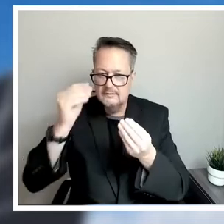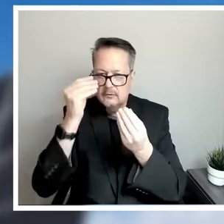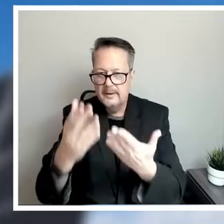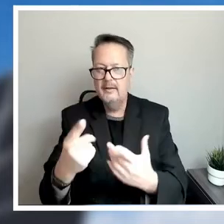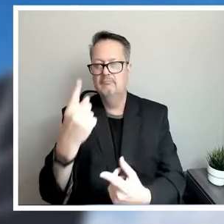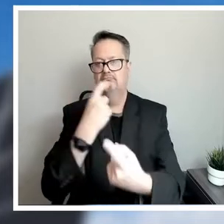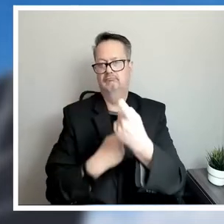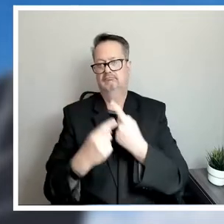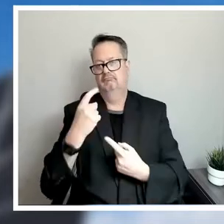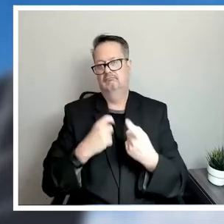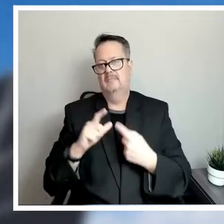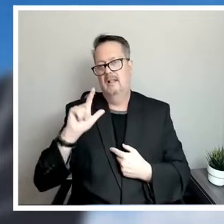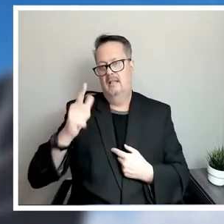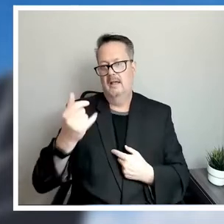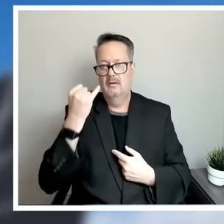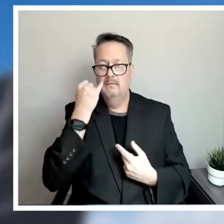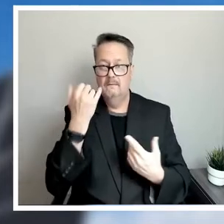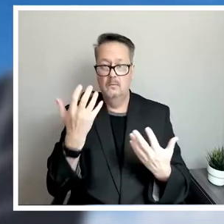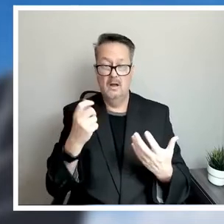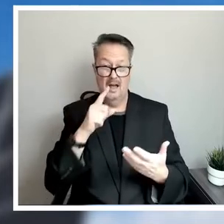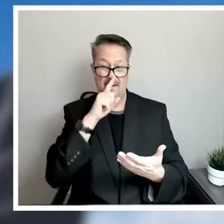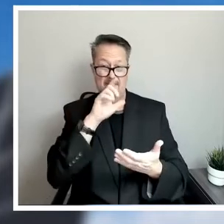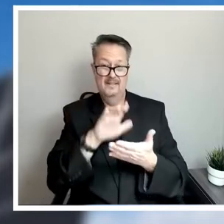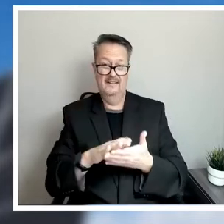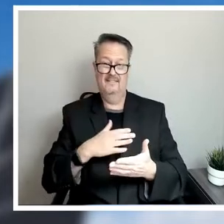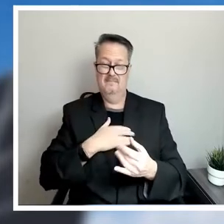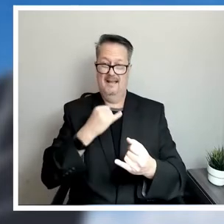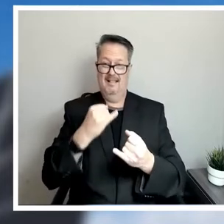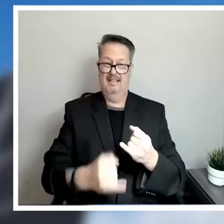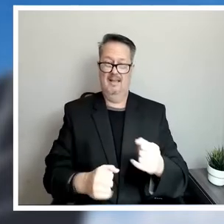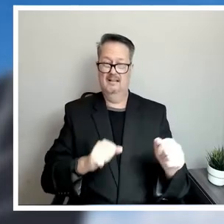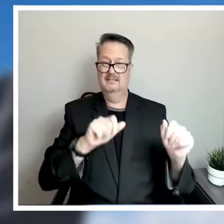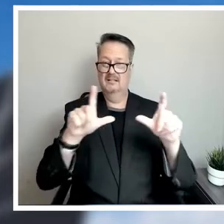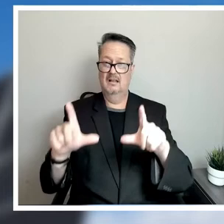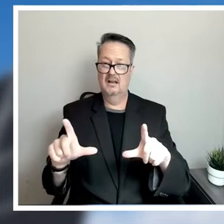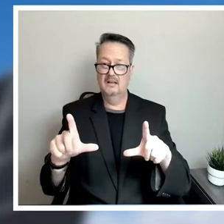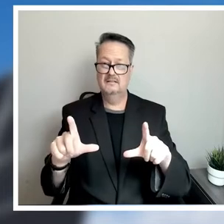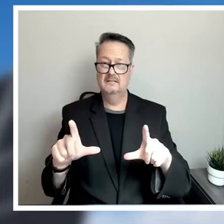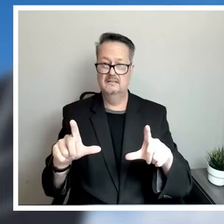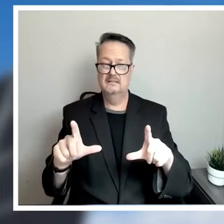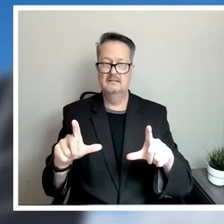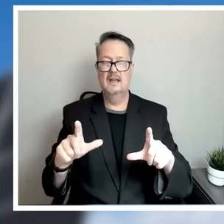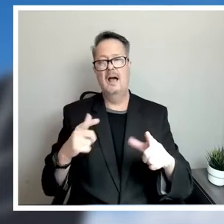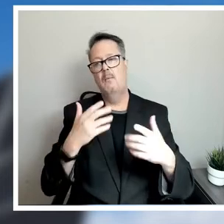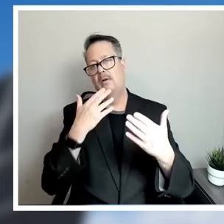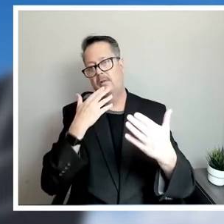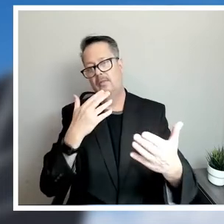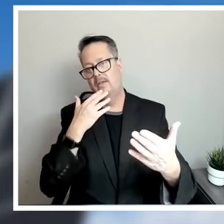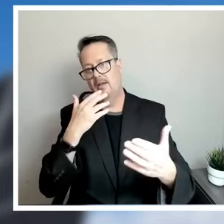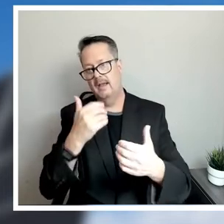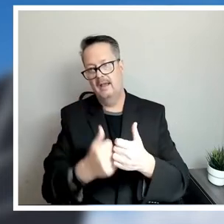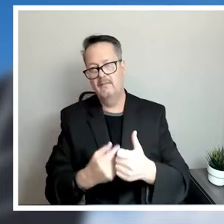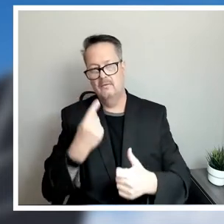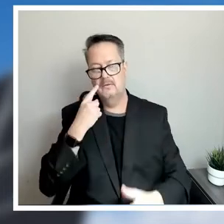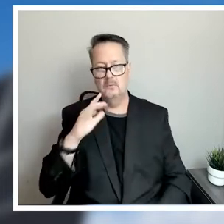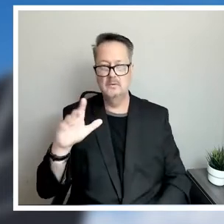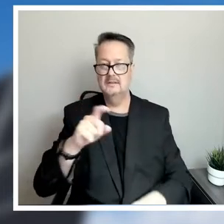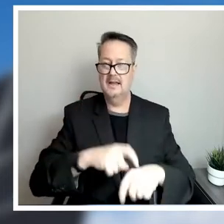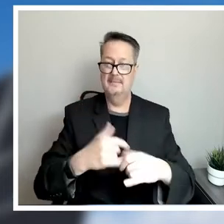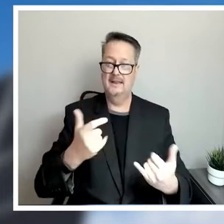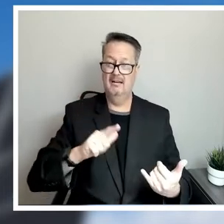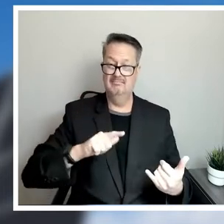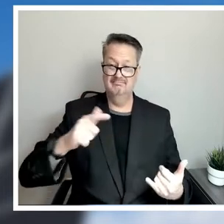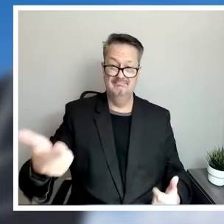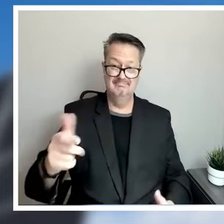so I believe that's my last slide and I will thank everyone for their time and hand it back to you Rudy or